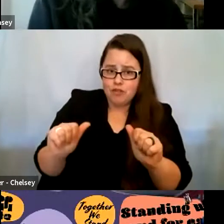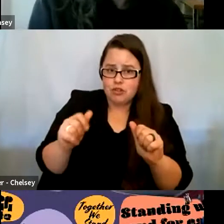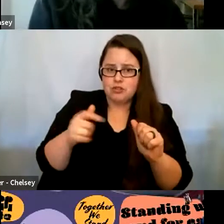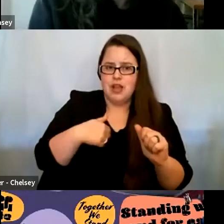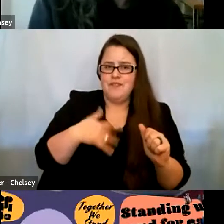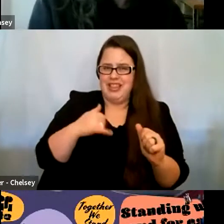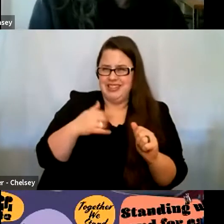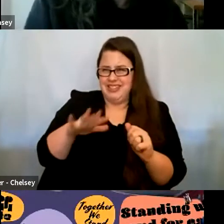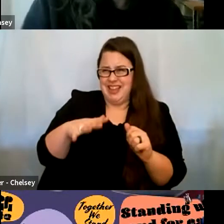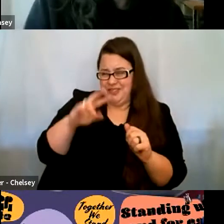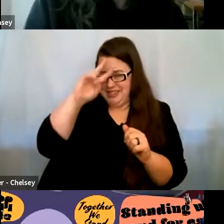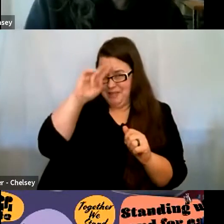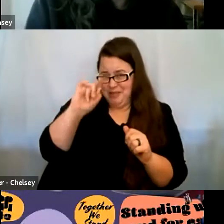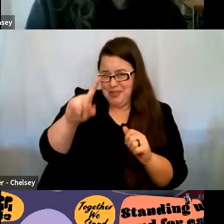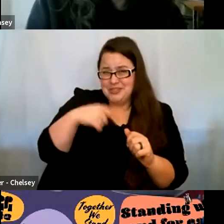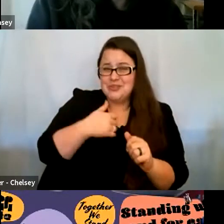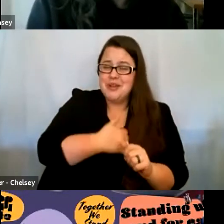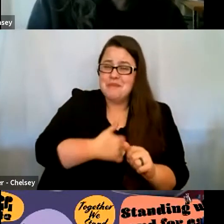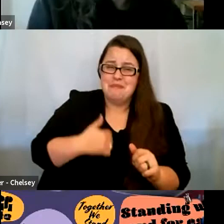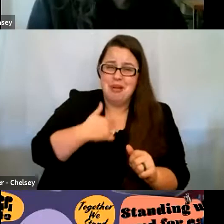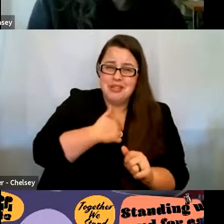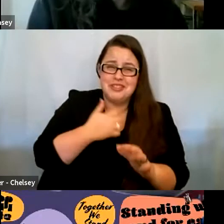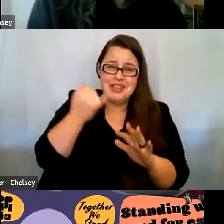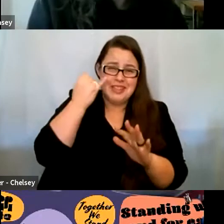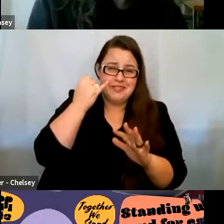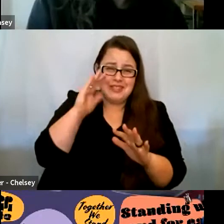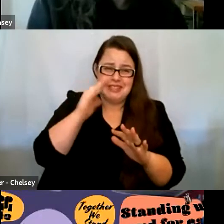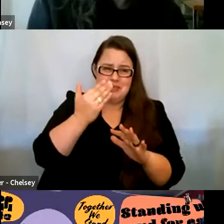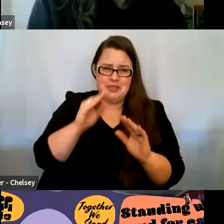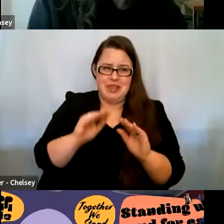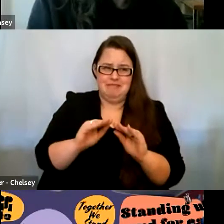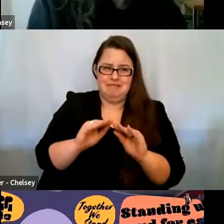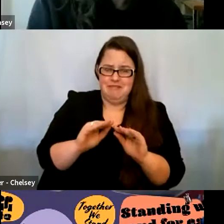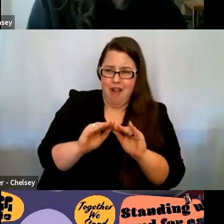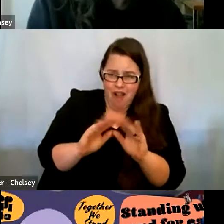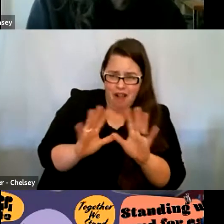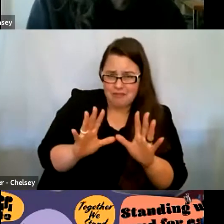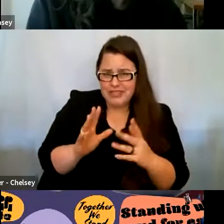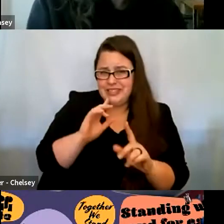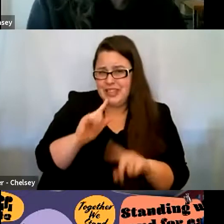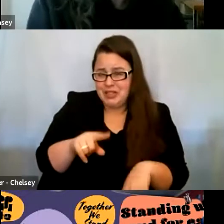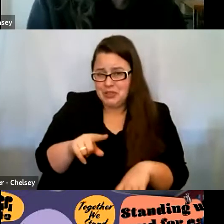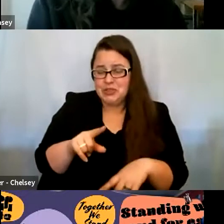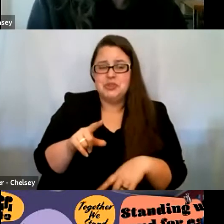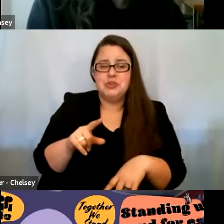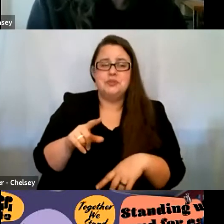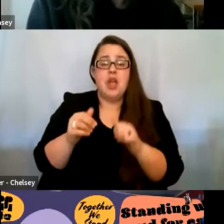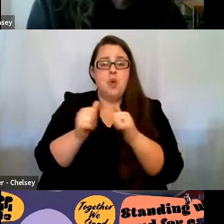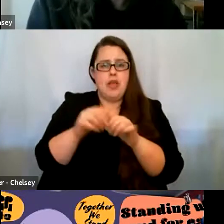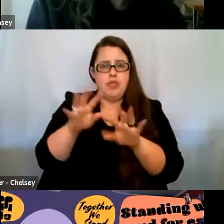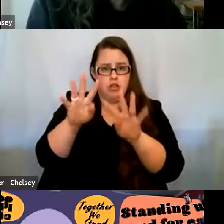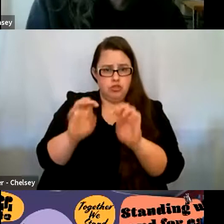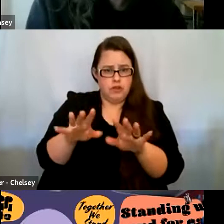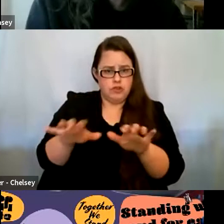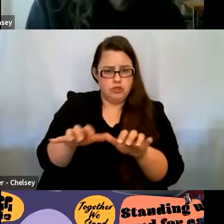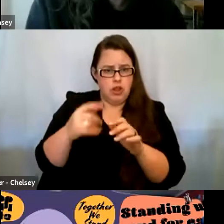dumb question. So I apologize if it, if it seems like an obvious answer. And I, with the surveys that are done on